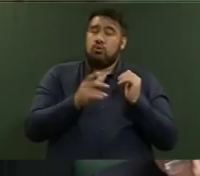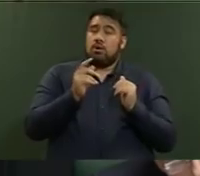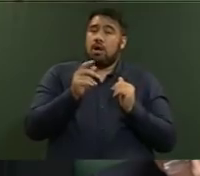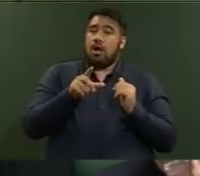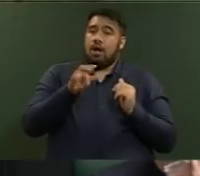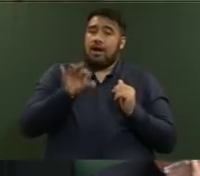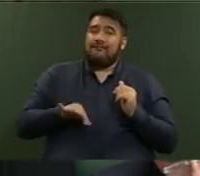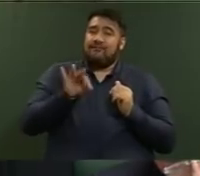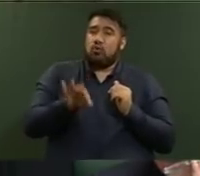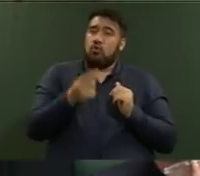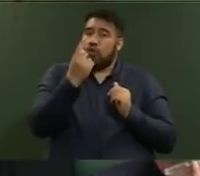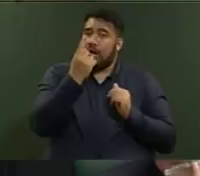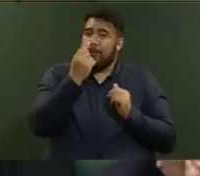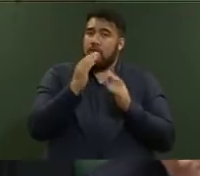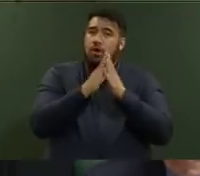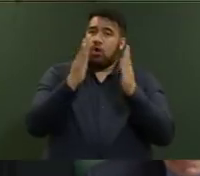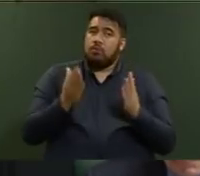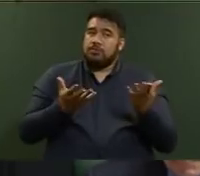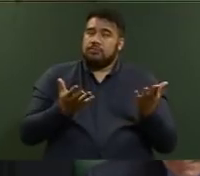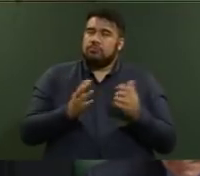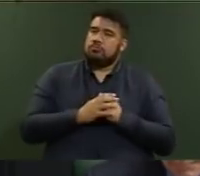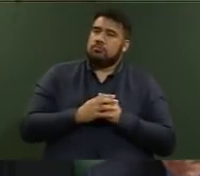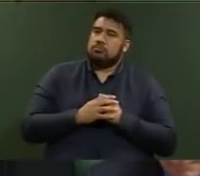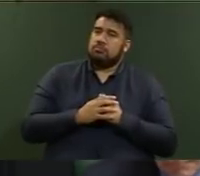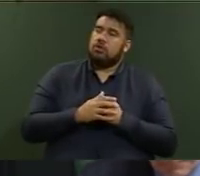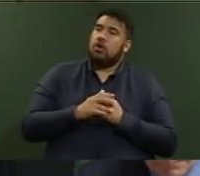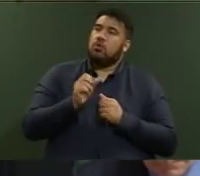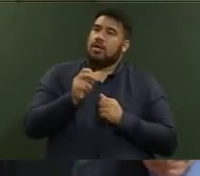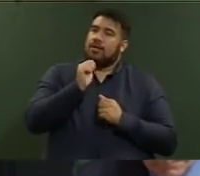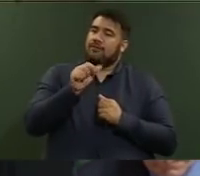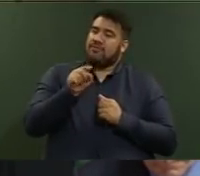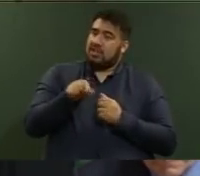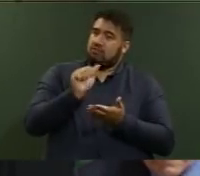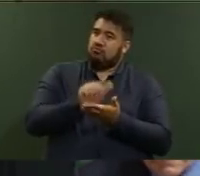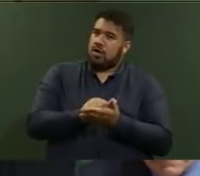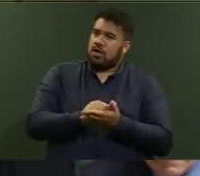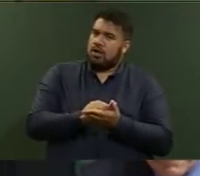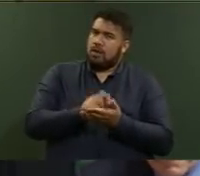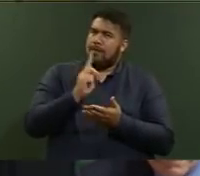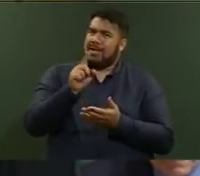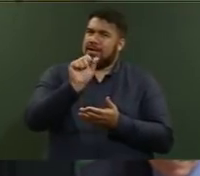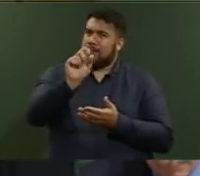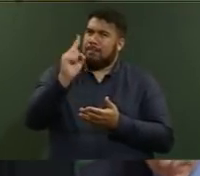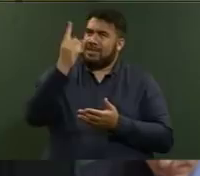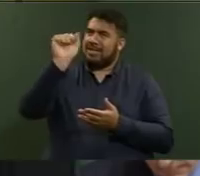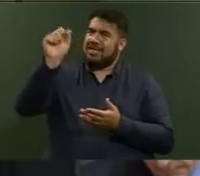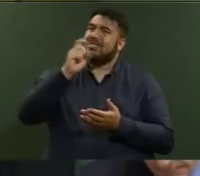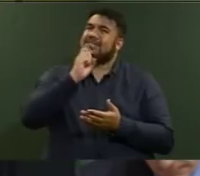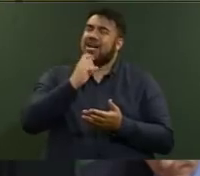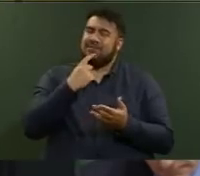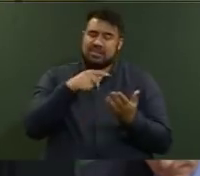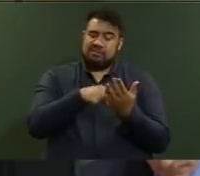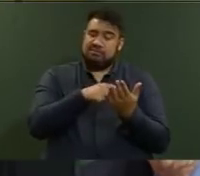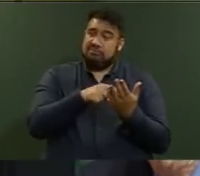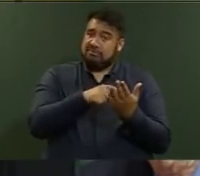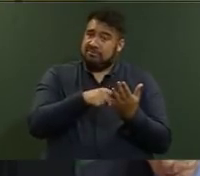If that is correct, then why do his officials state that there is insufficient funding to deliver